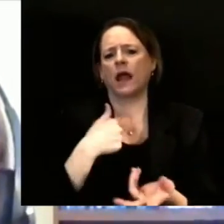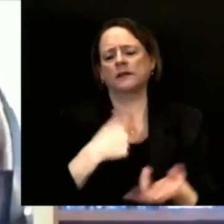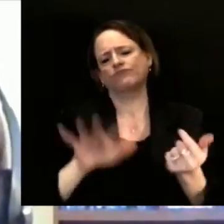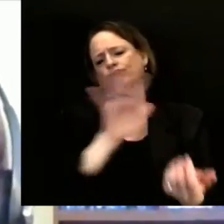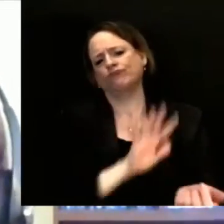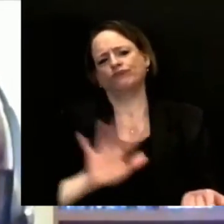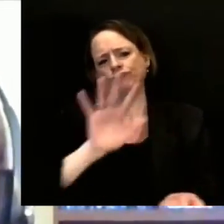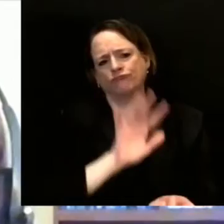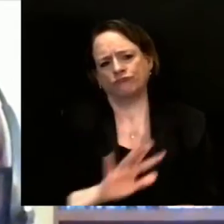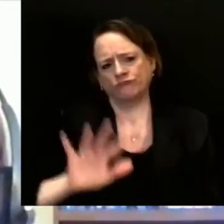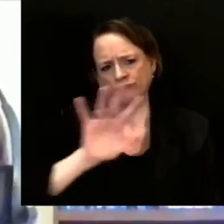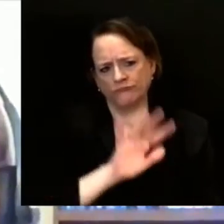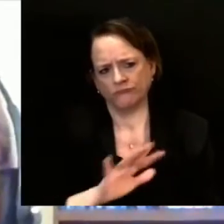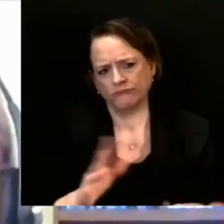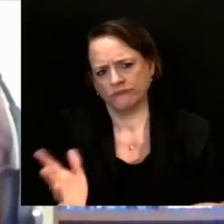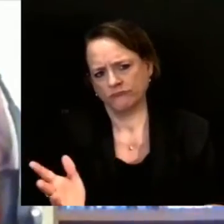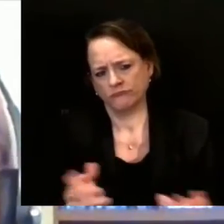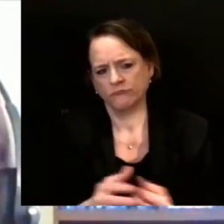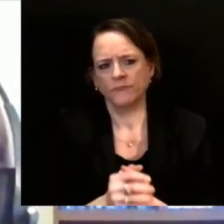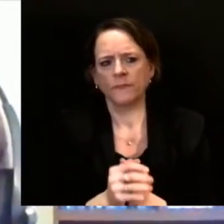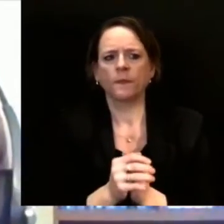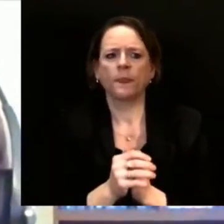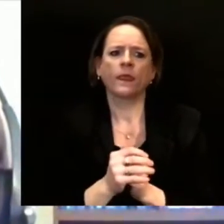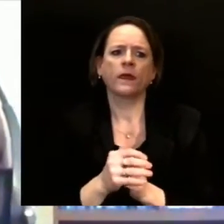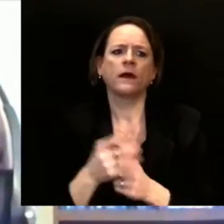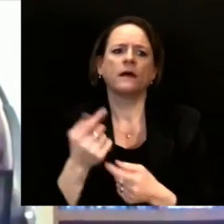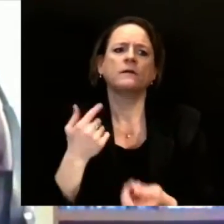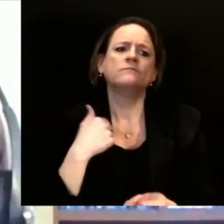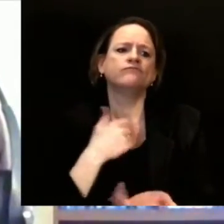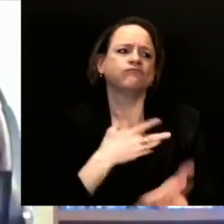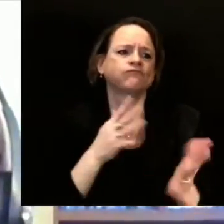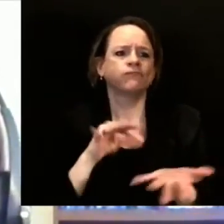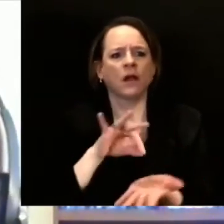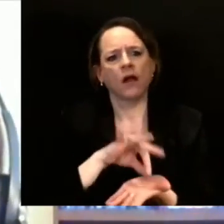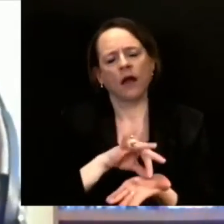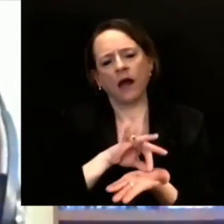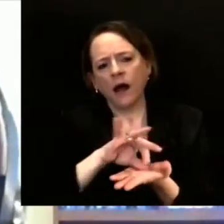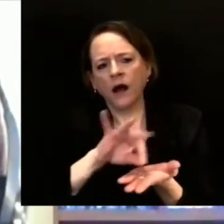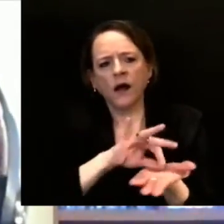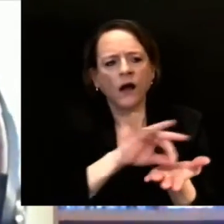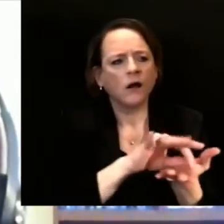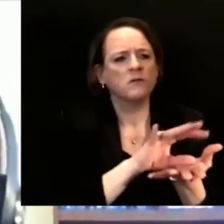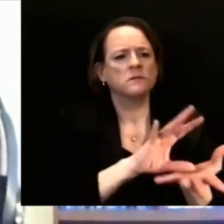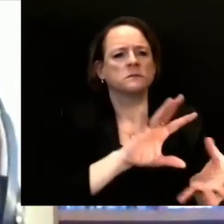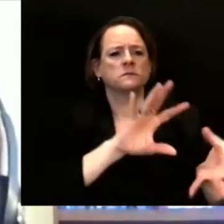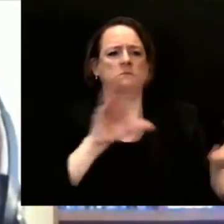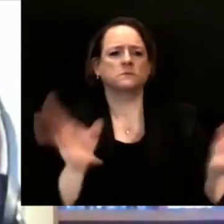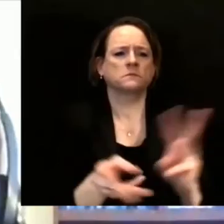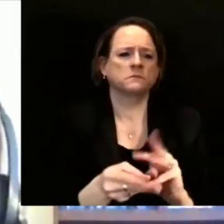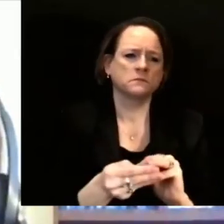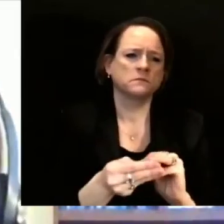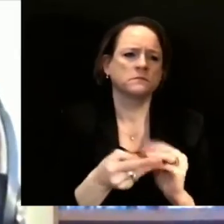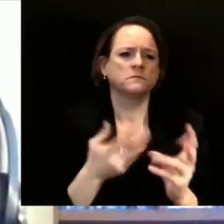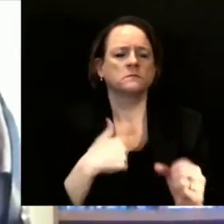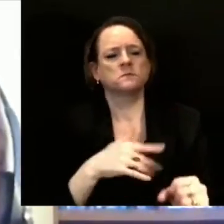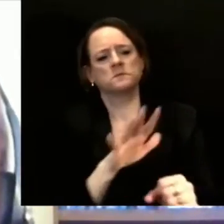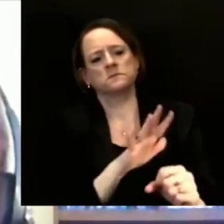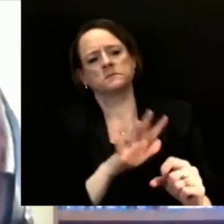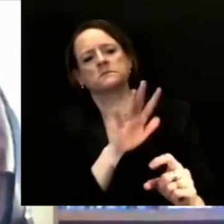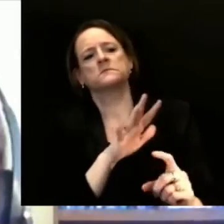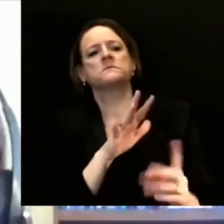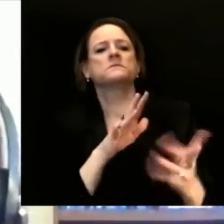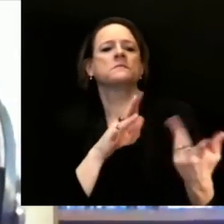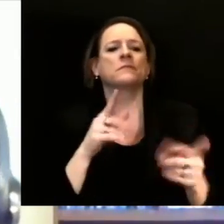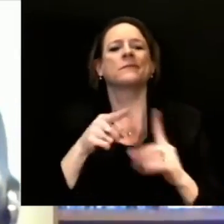vaccine. And that would be about 50% of that first population. Now, as I said, that's not true across